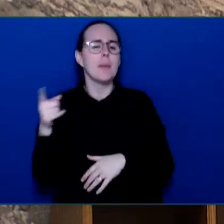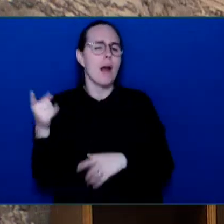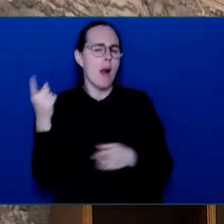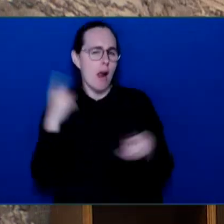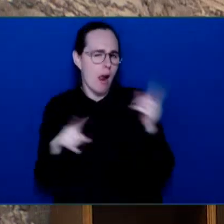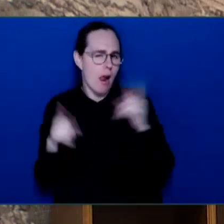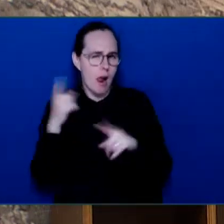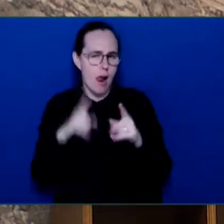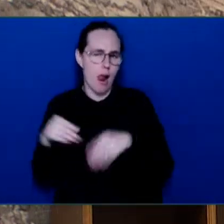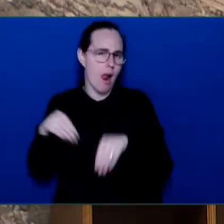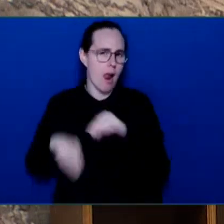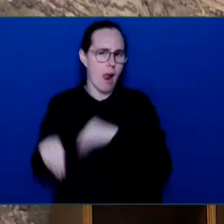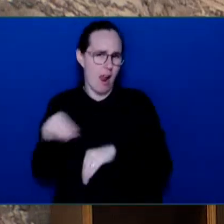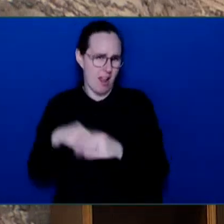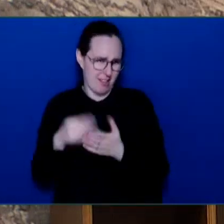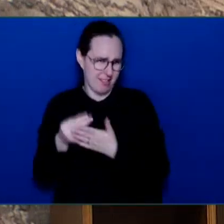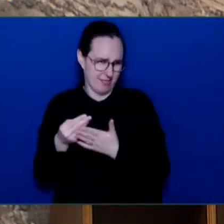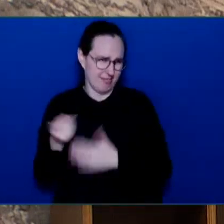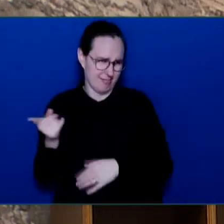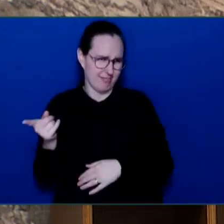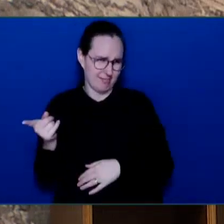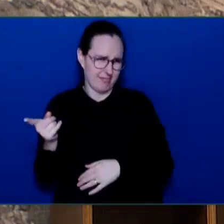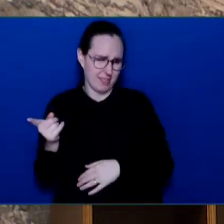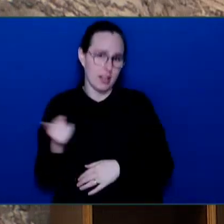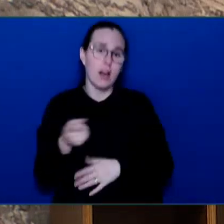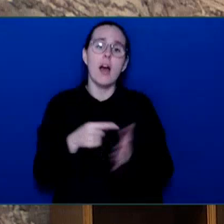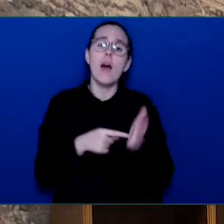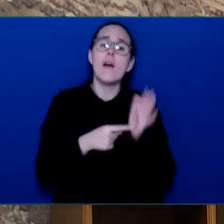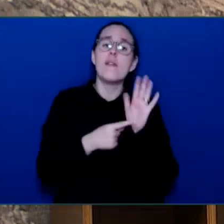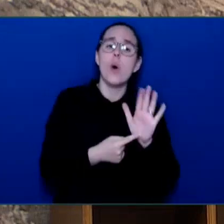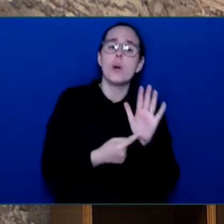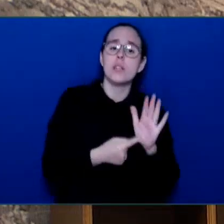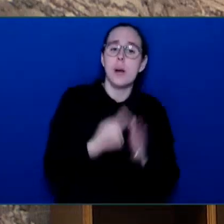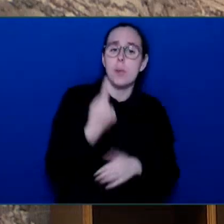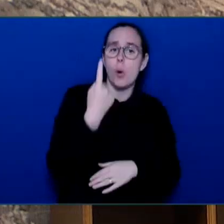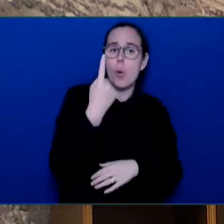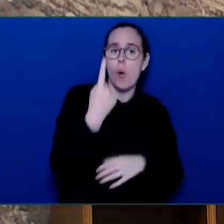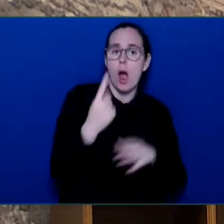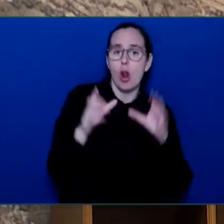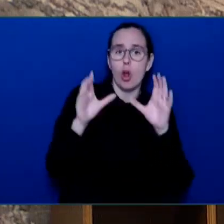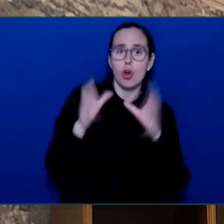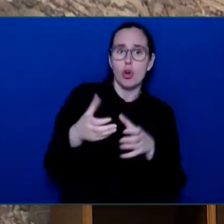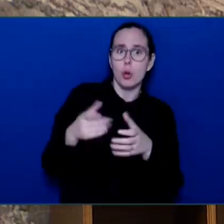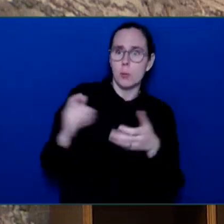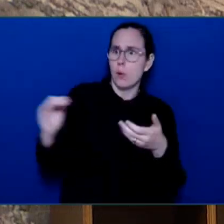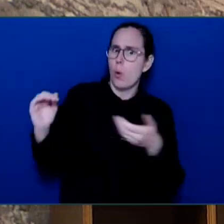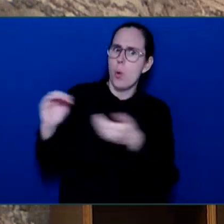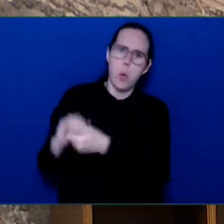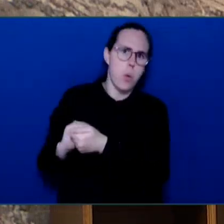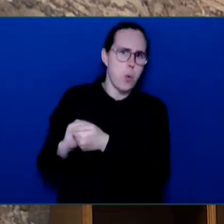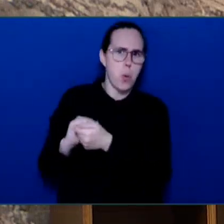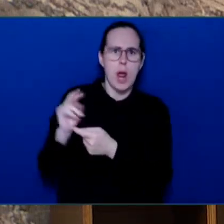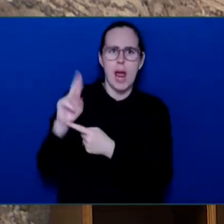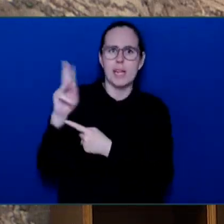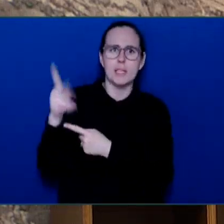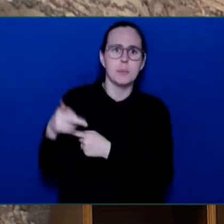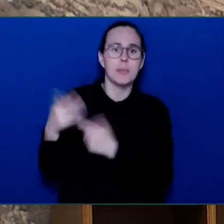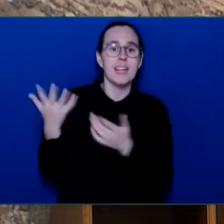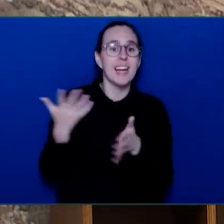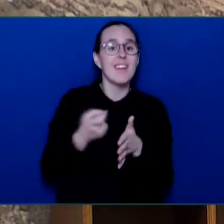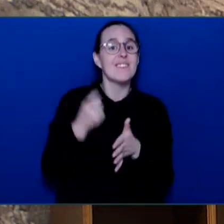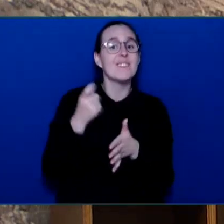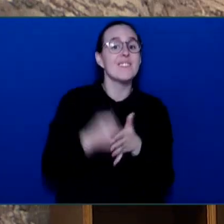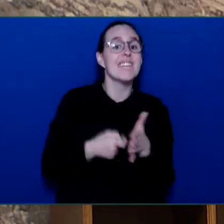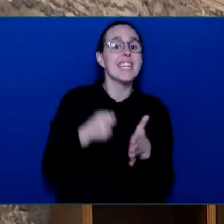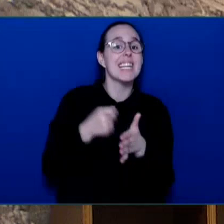is closely allied with the NDP that's been reaping substantial fees for spearheading this expensive COSPIC propaganda.